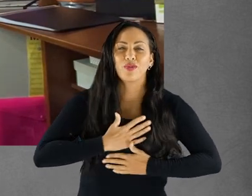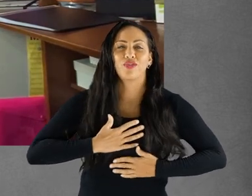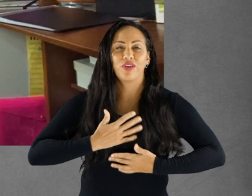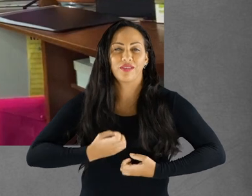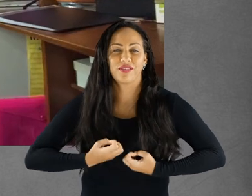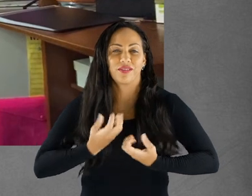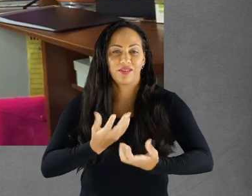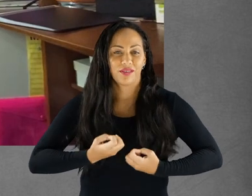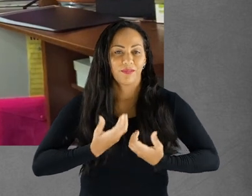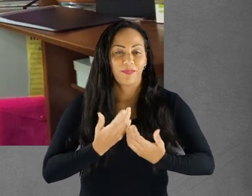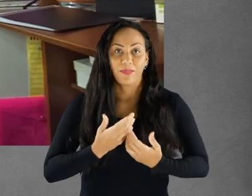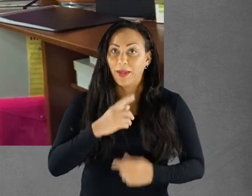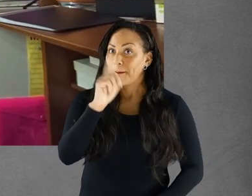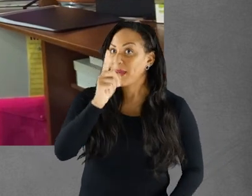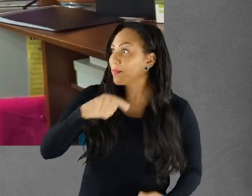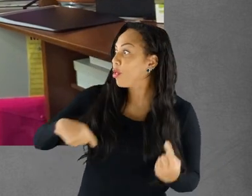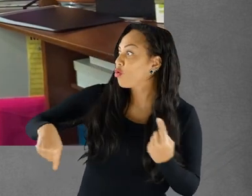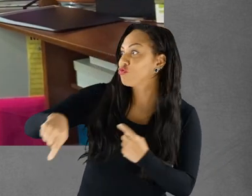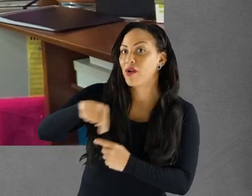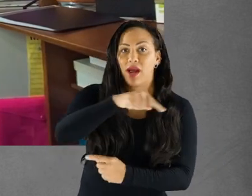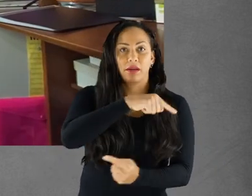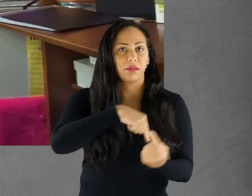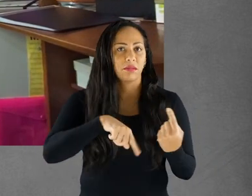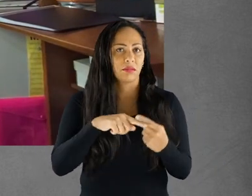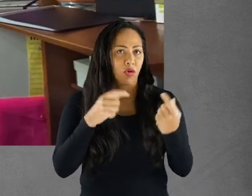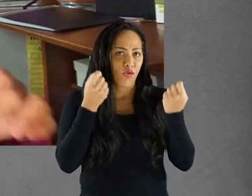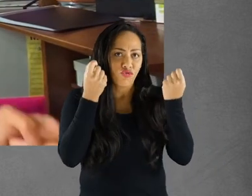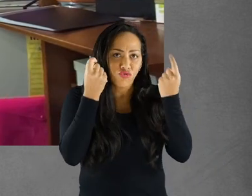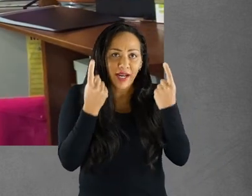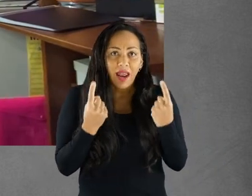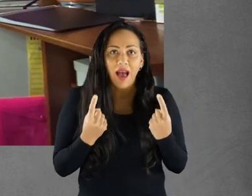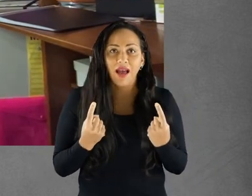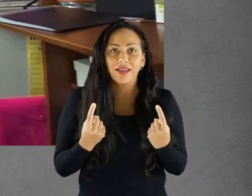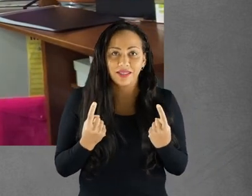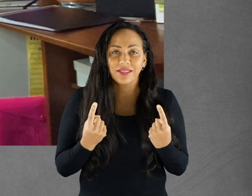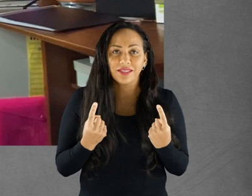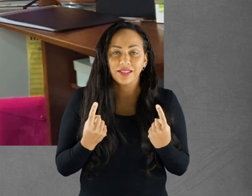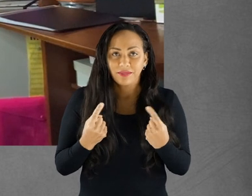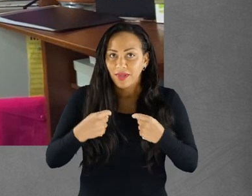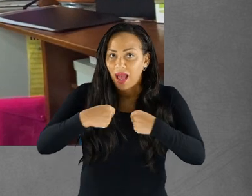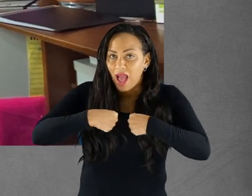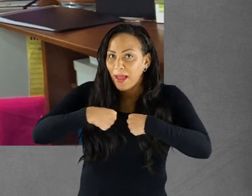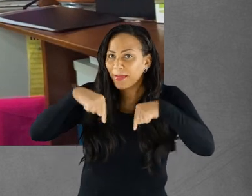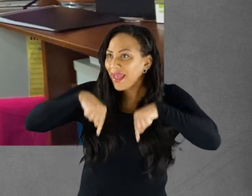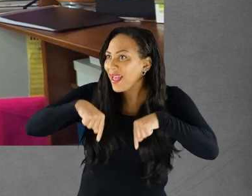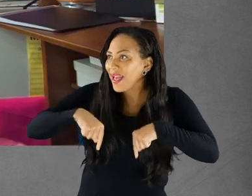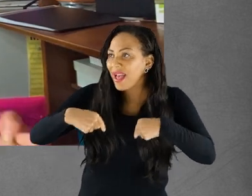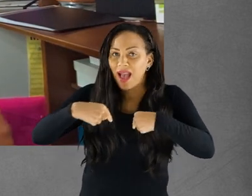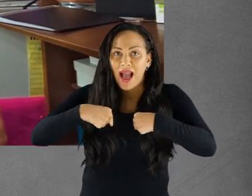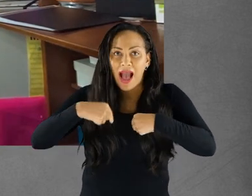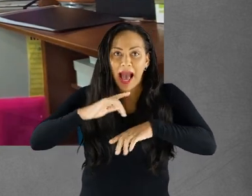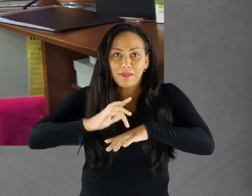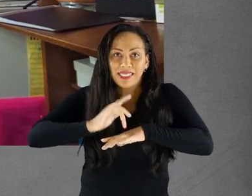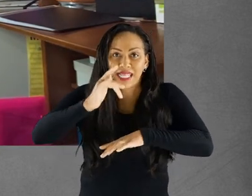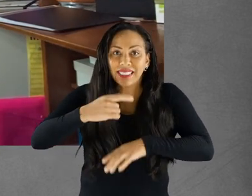the people around me to realise that there is somebody sensitive in